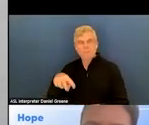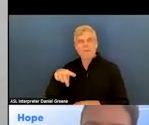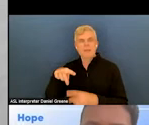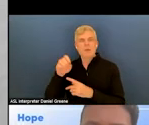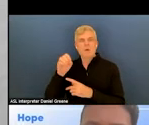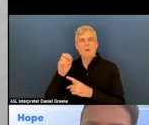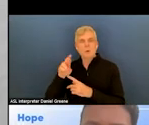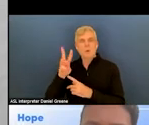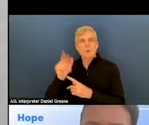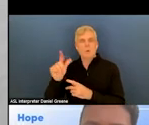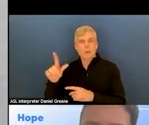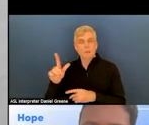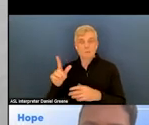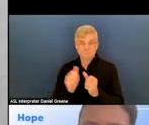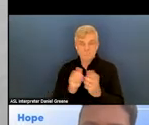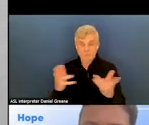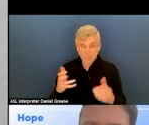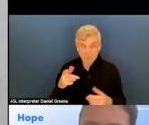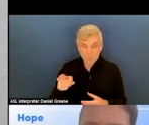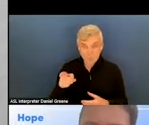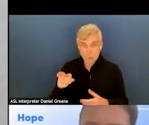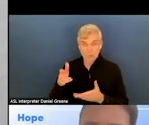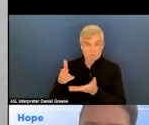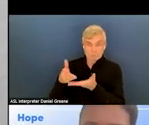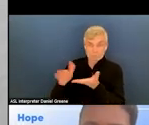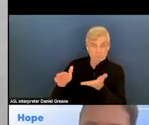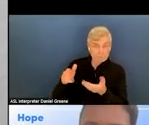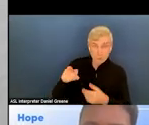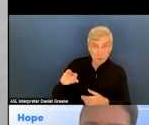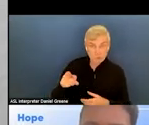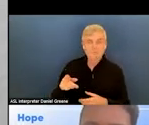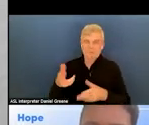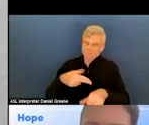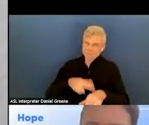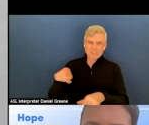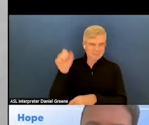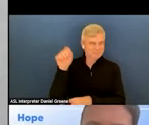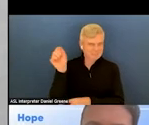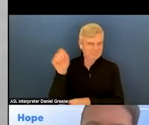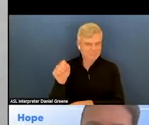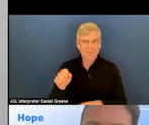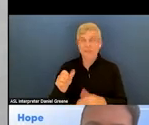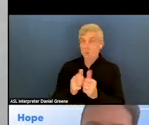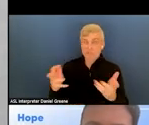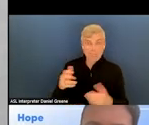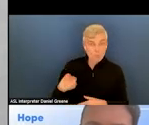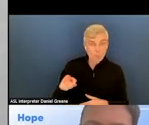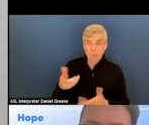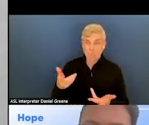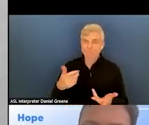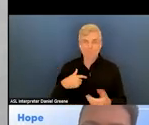her, who's obviously nodding her head in agreement, without her, I don't know, I would not be on this program.